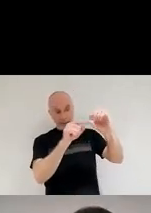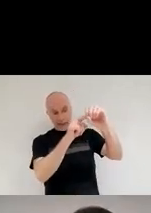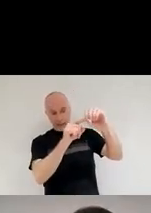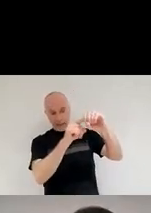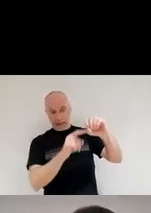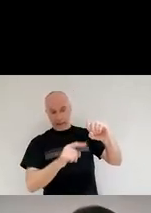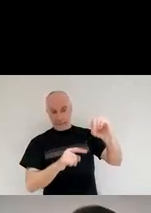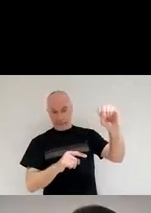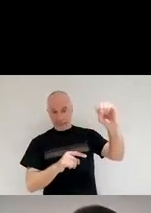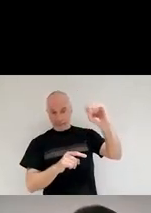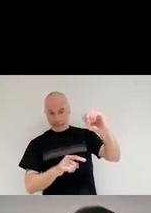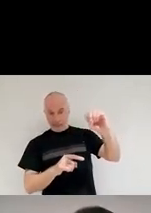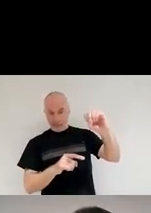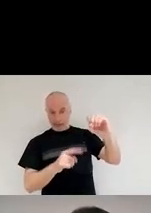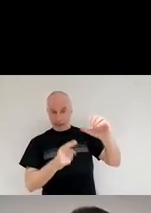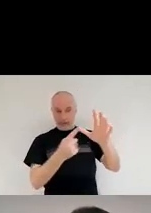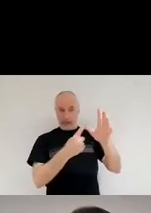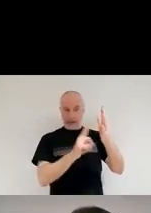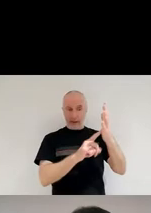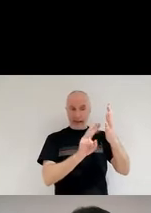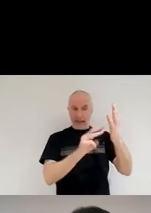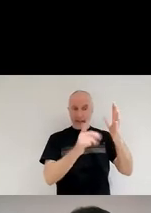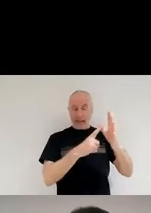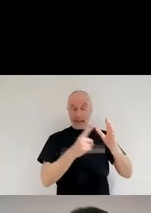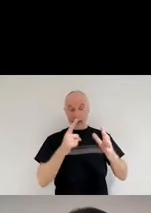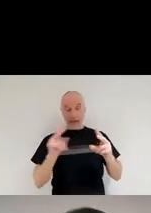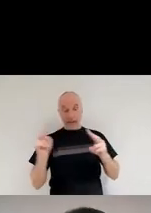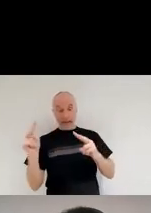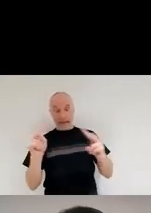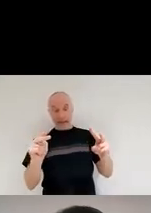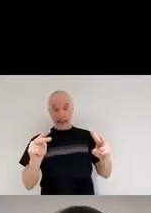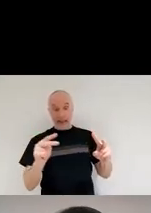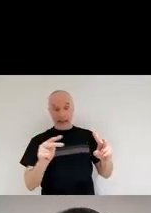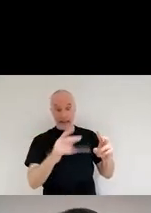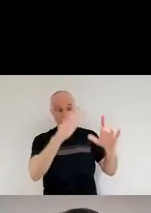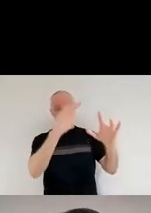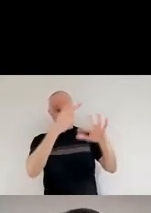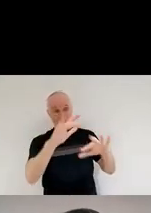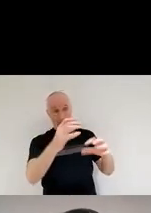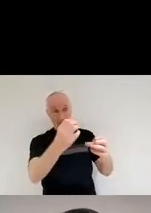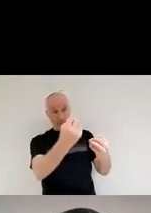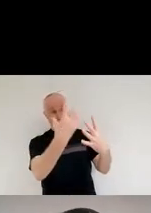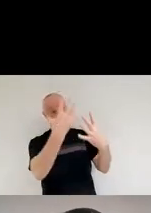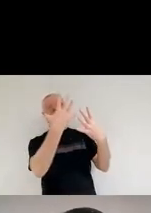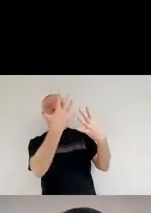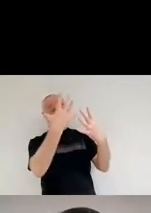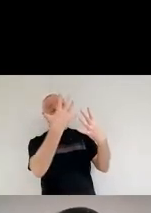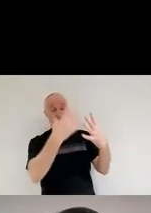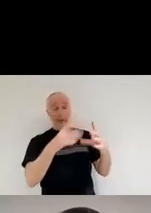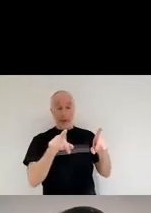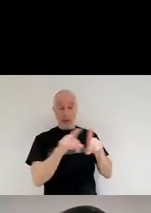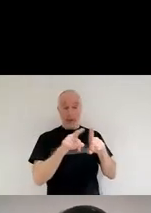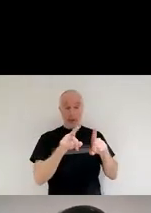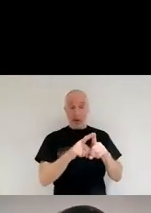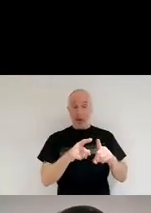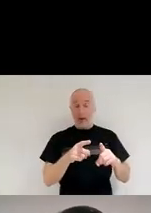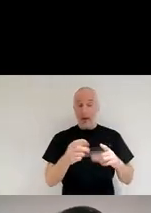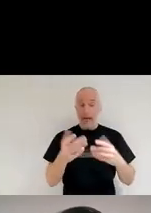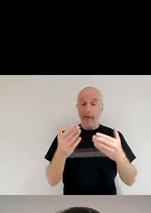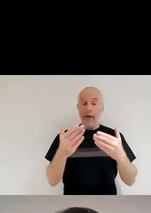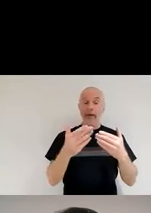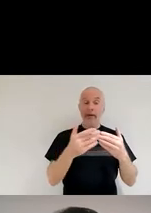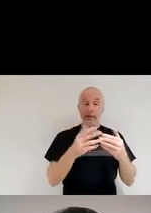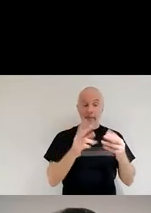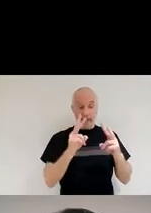And you can see all this dust glowing. And you can even see those paths where you have more dust